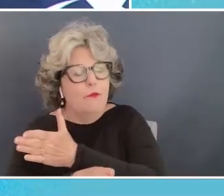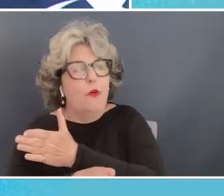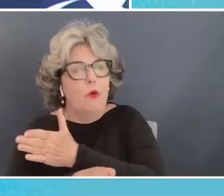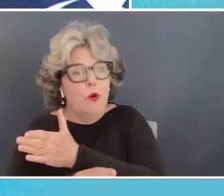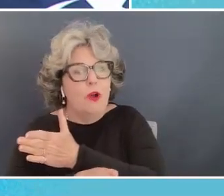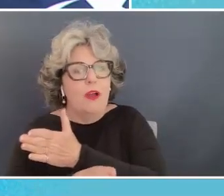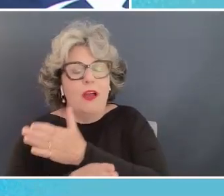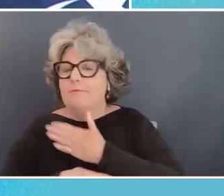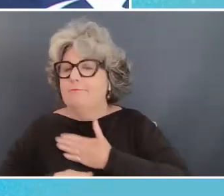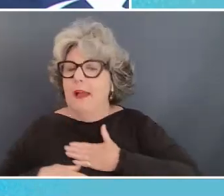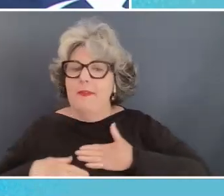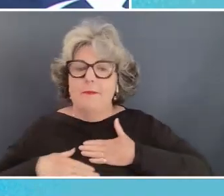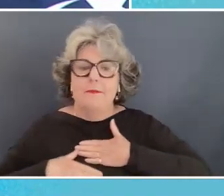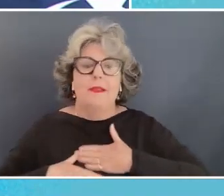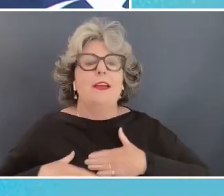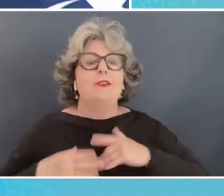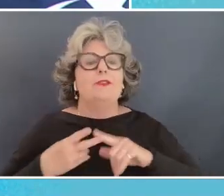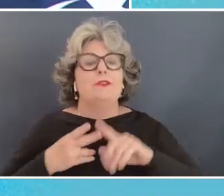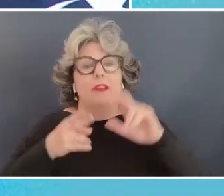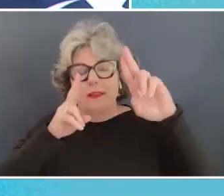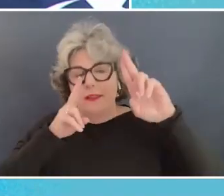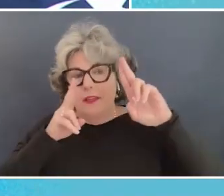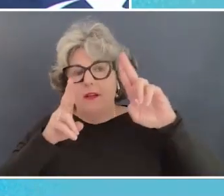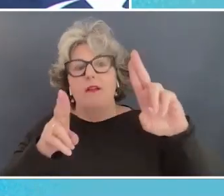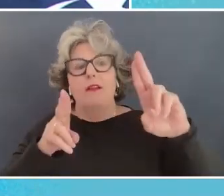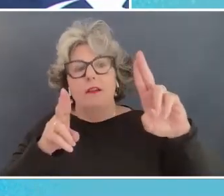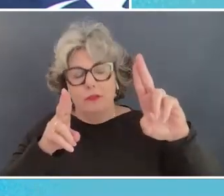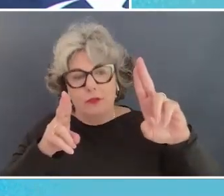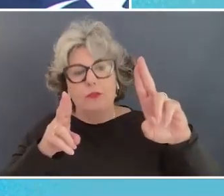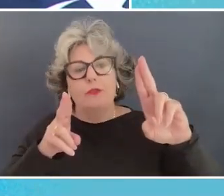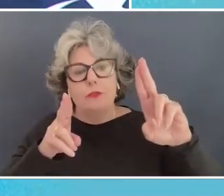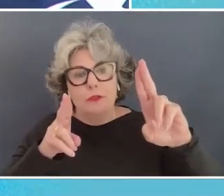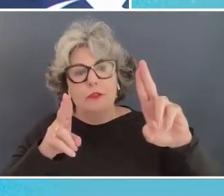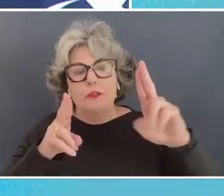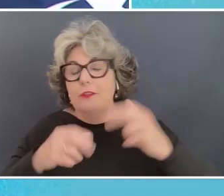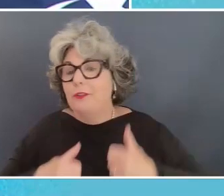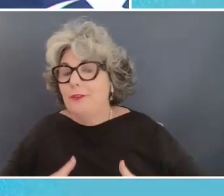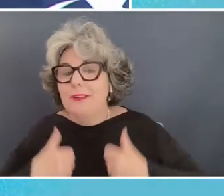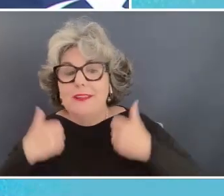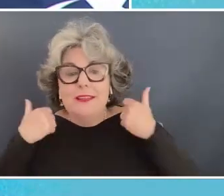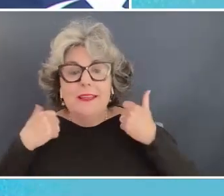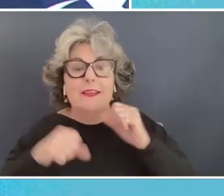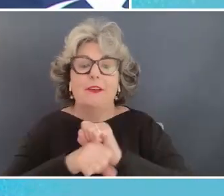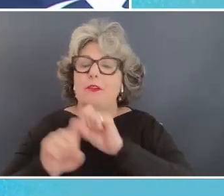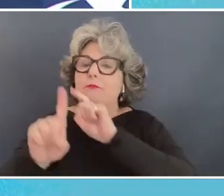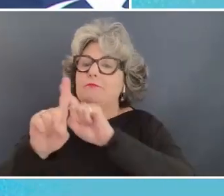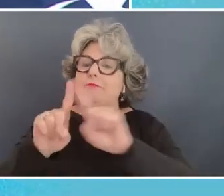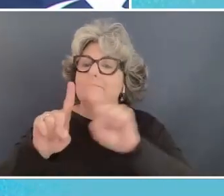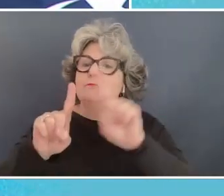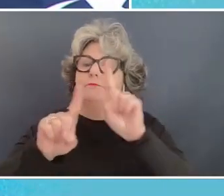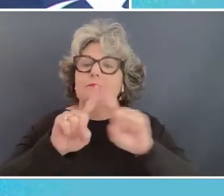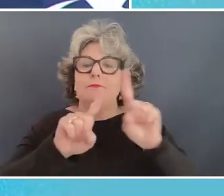and honor to live and work in in many developing countries